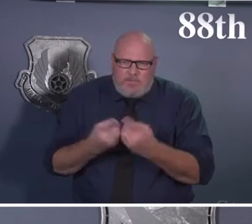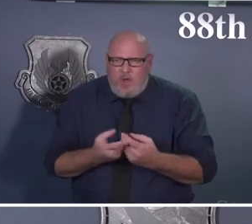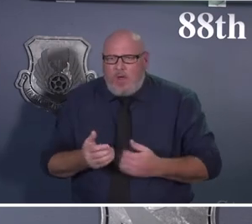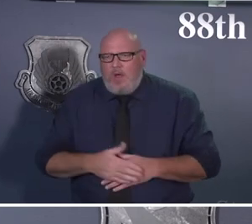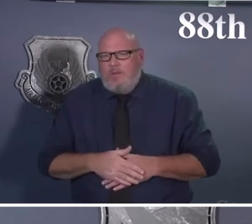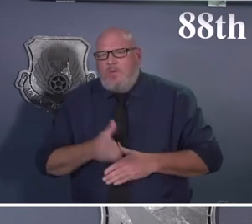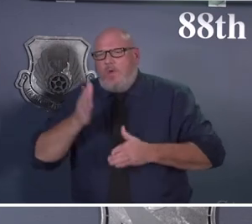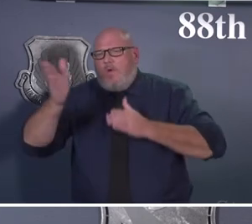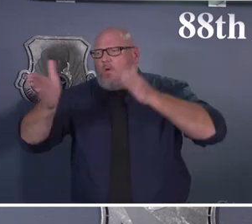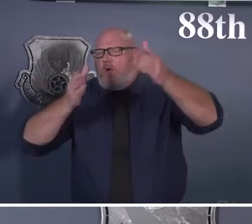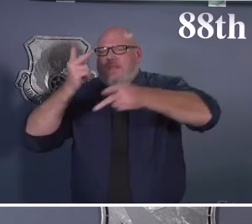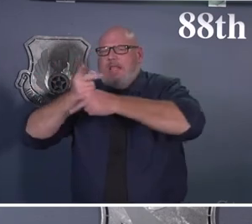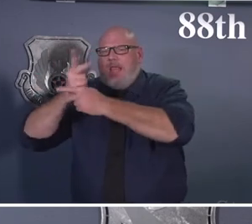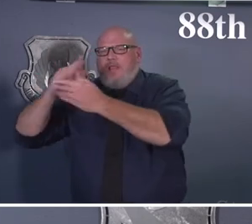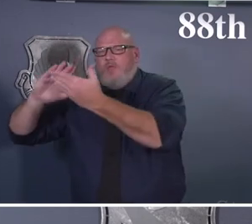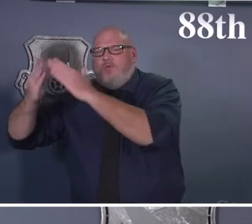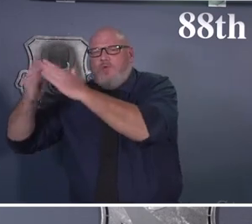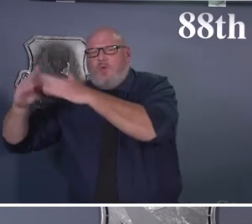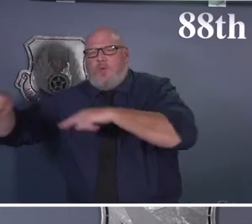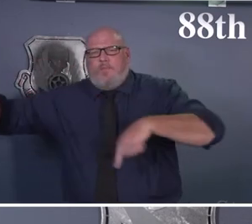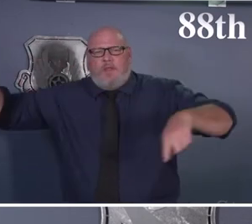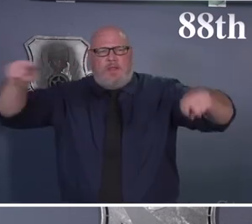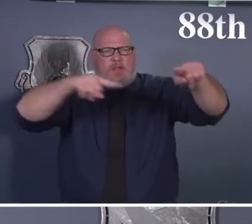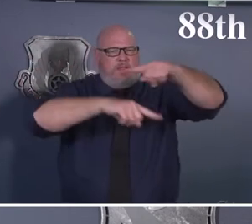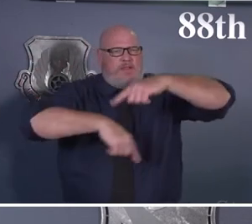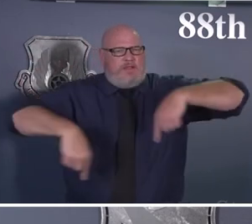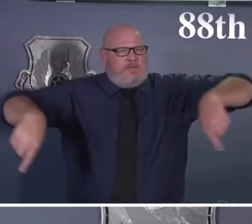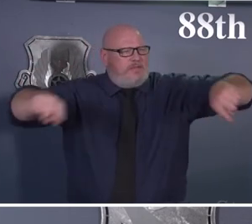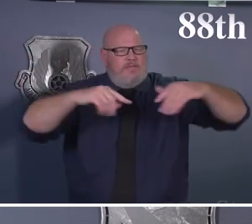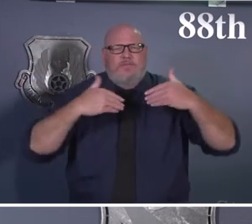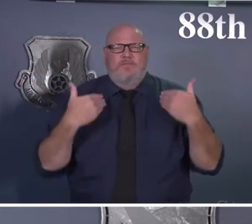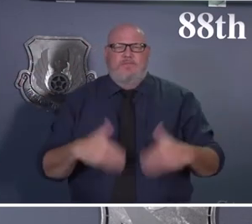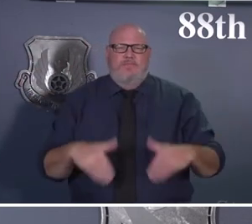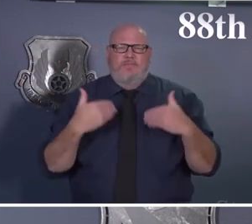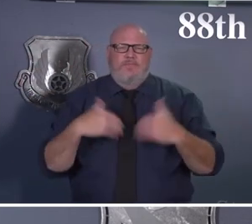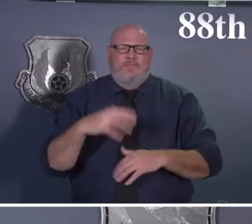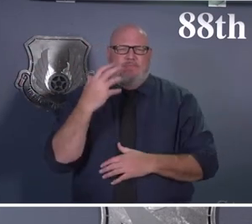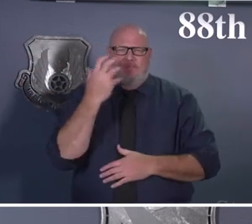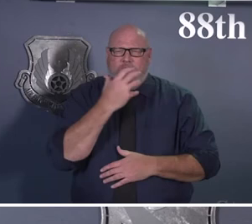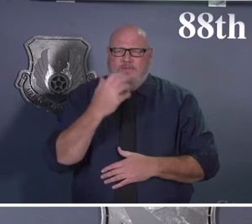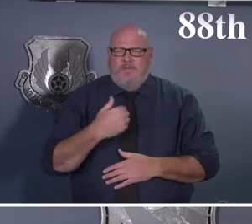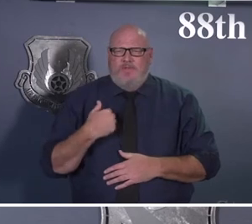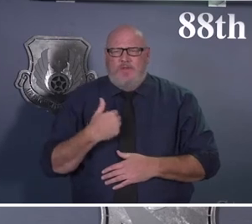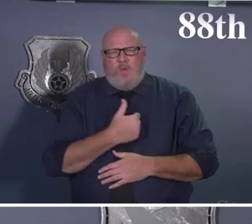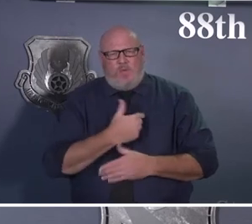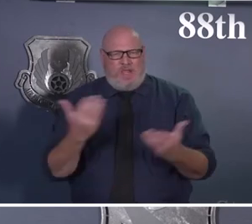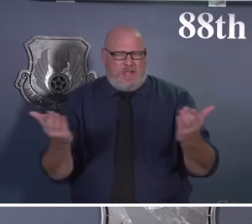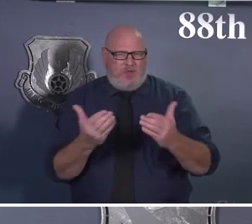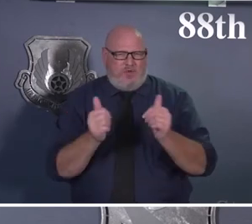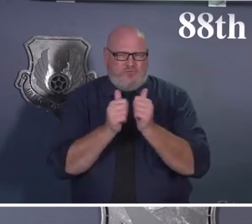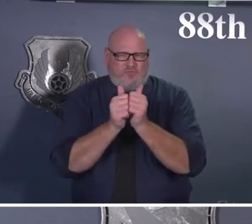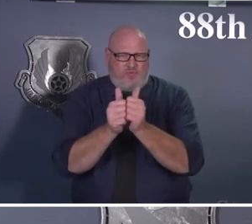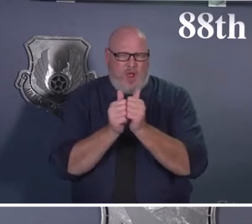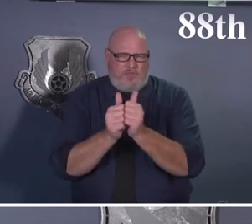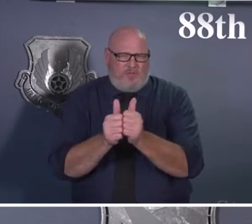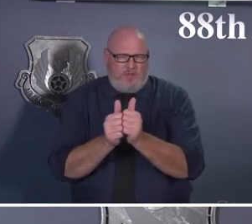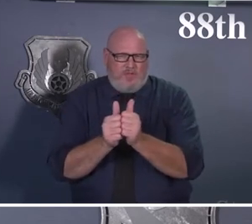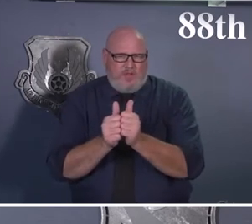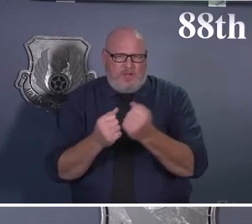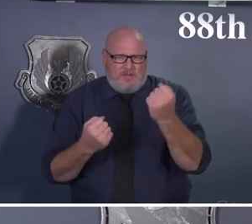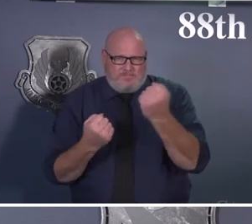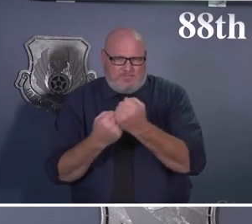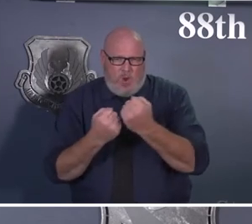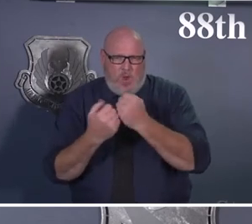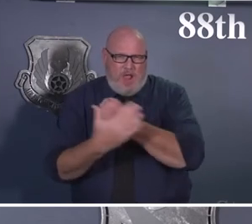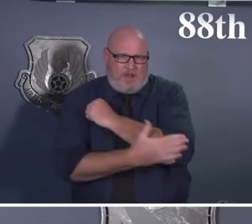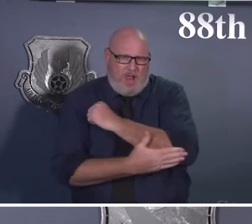to take care of you, all here to make sure that we are executing the mission in support of our nation. And we're watching world